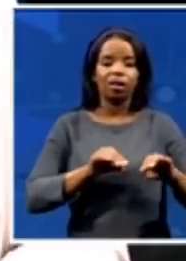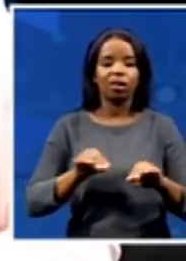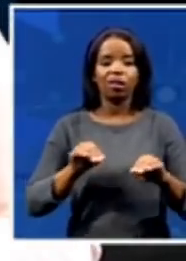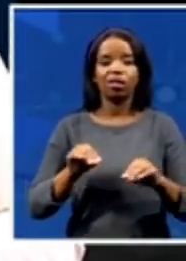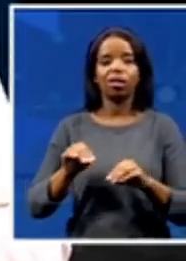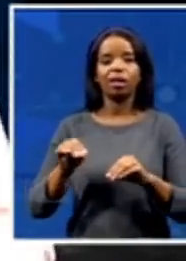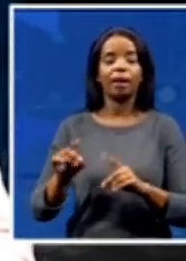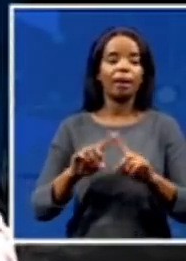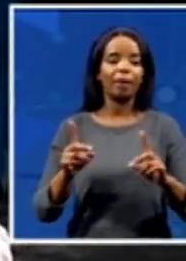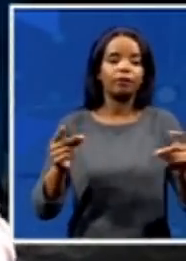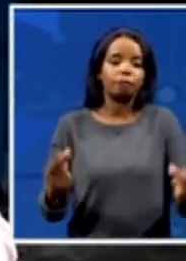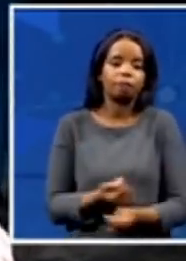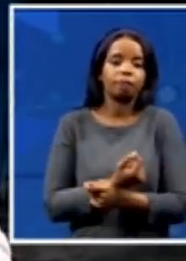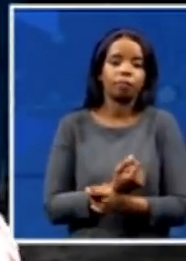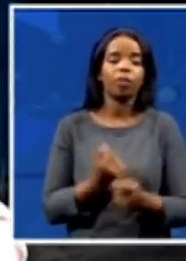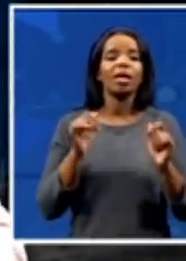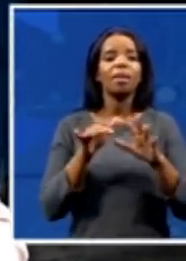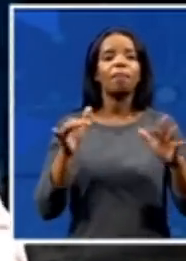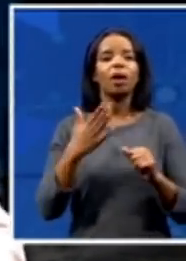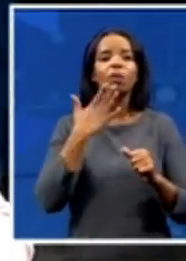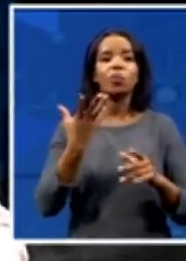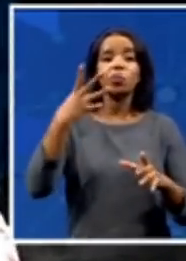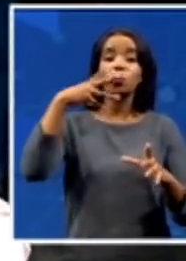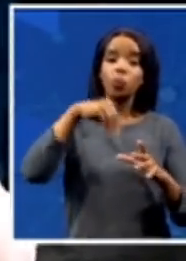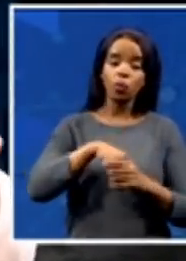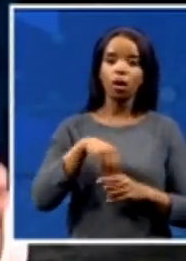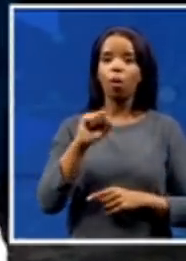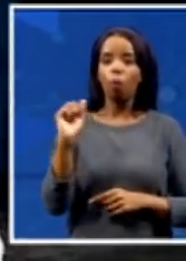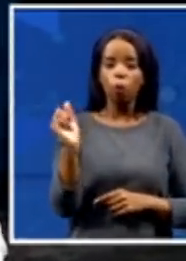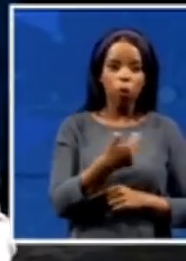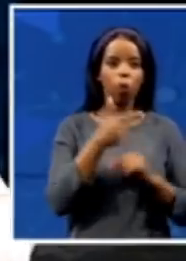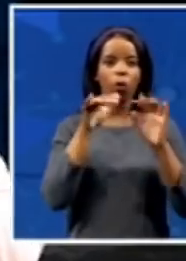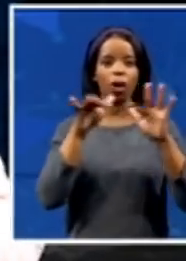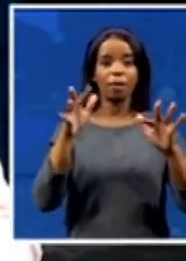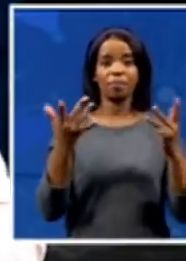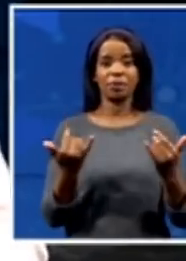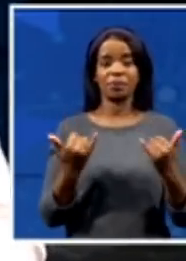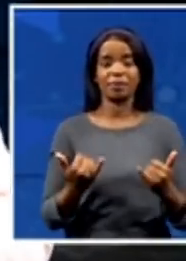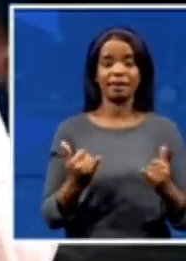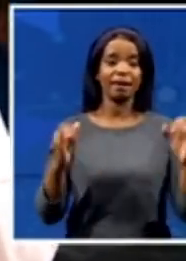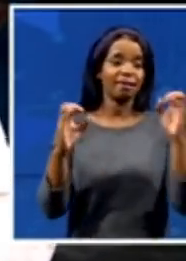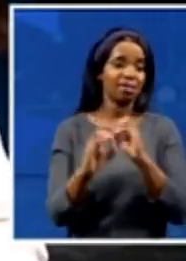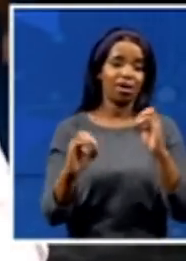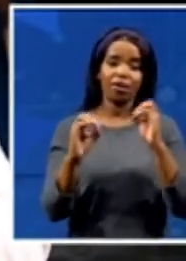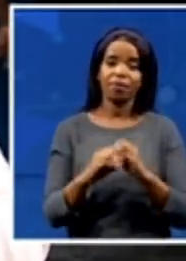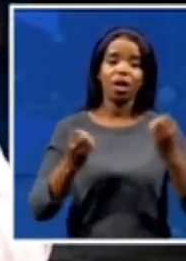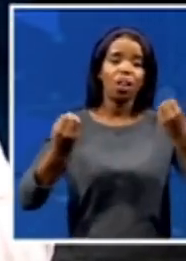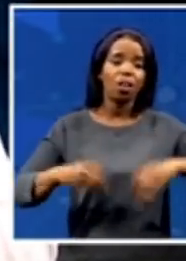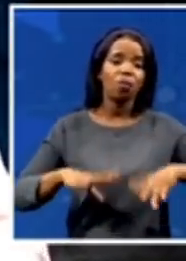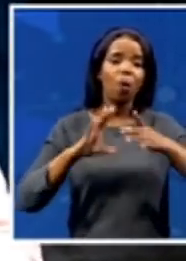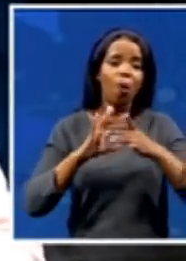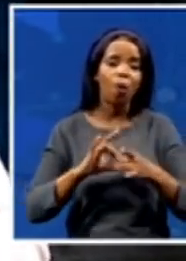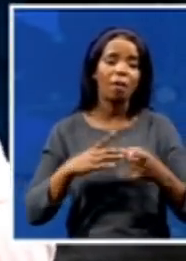today have nothing, all those people that have lost their homes, their belongings. And this is what has brought